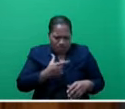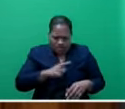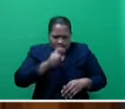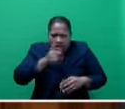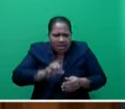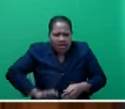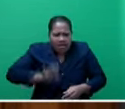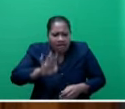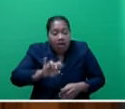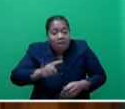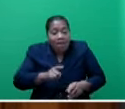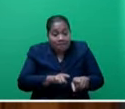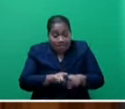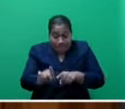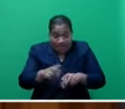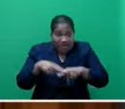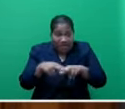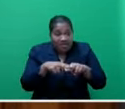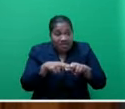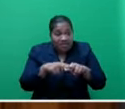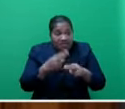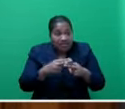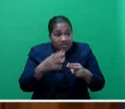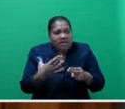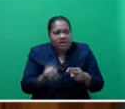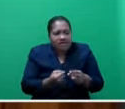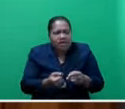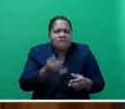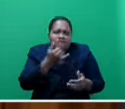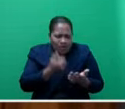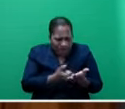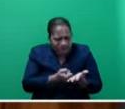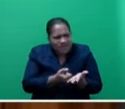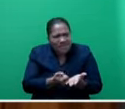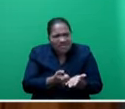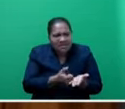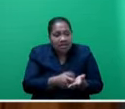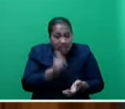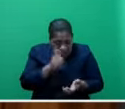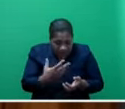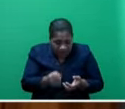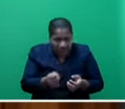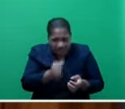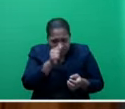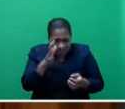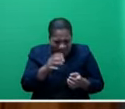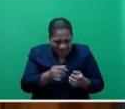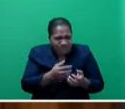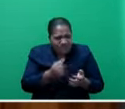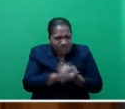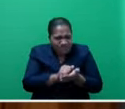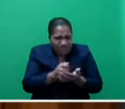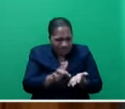but because most Fiji farmers have button phones, and even if they have smartphones, they would not be able to connect to the network. The